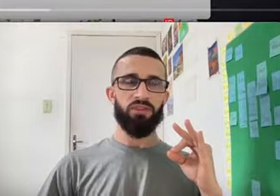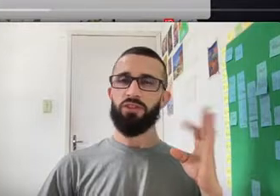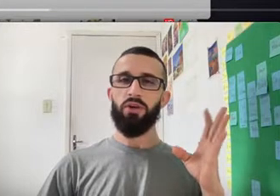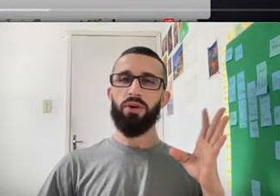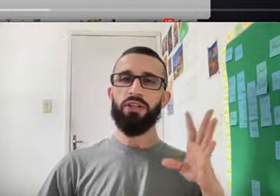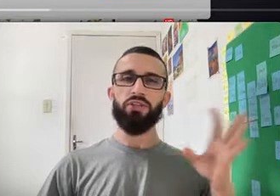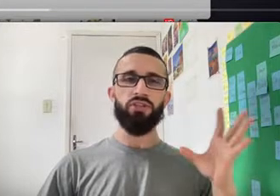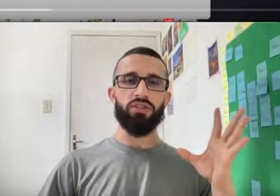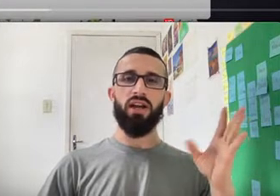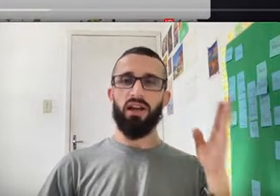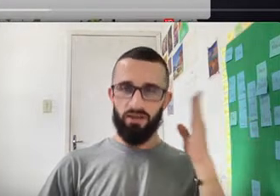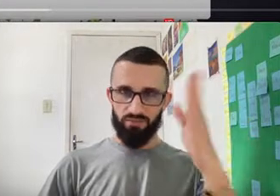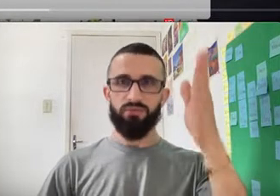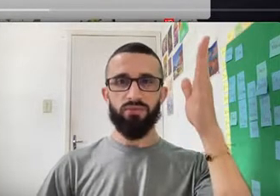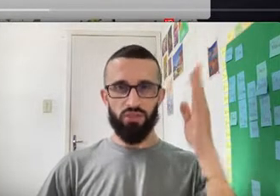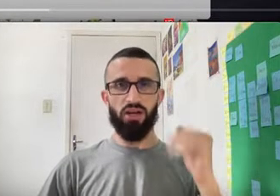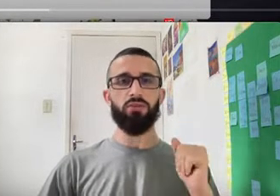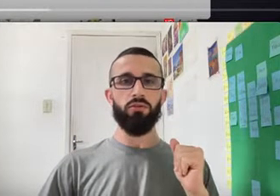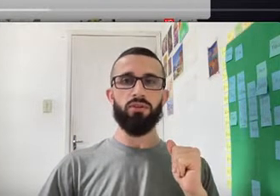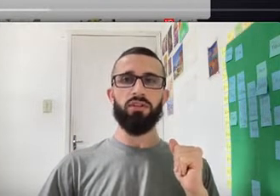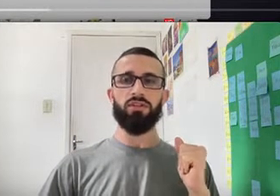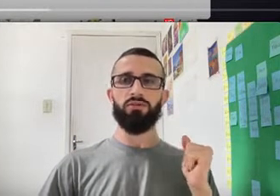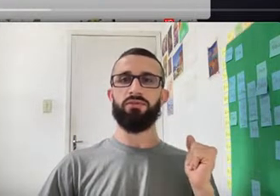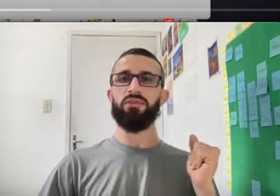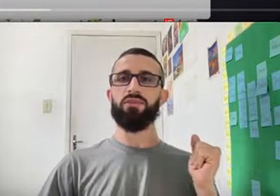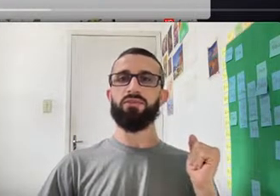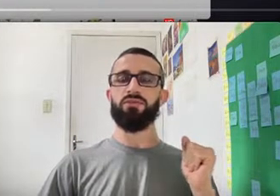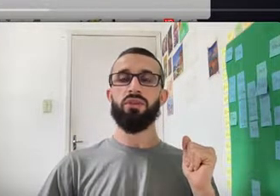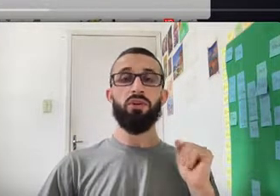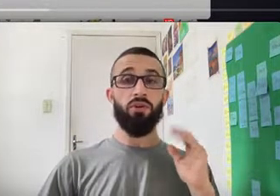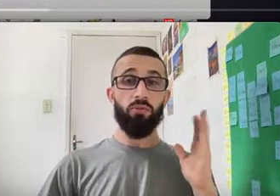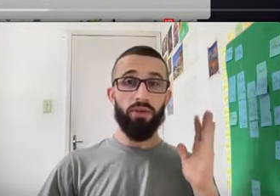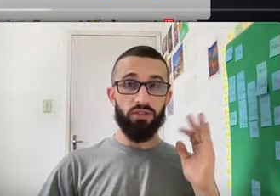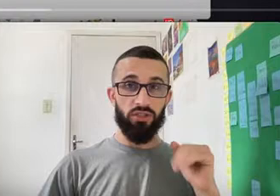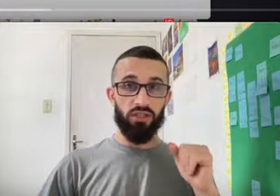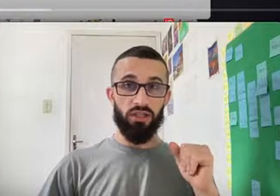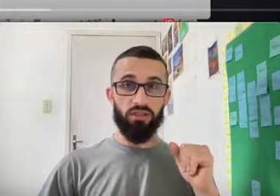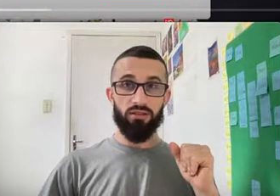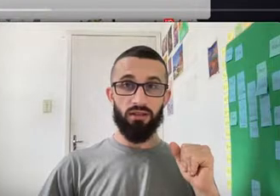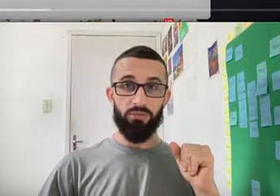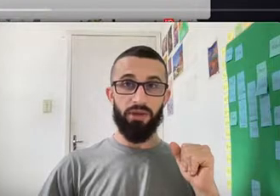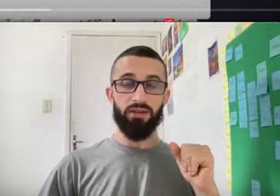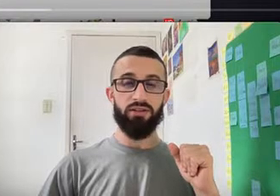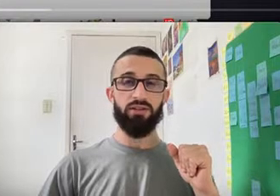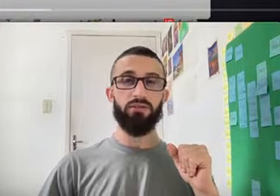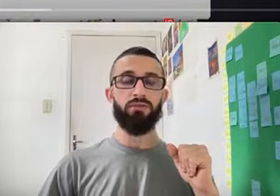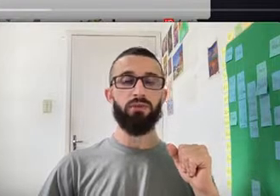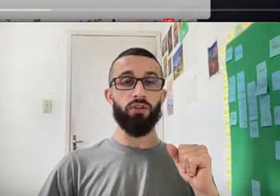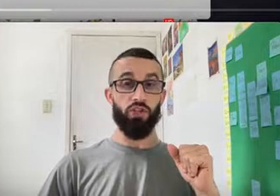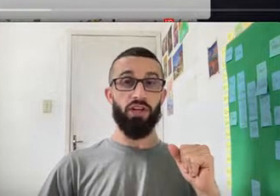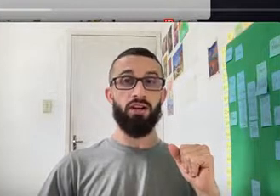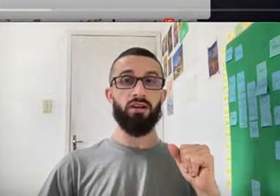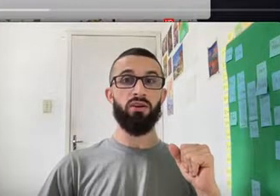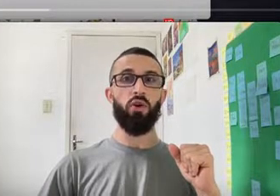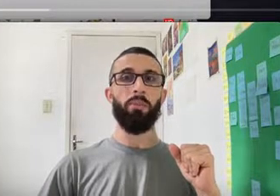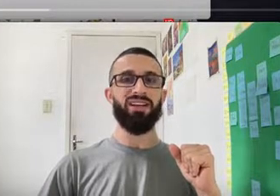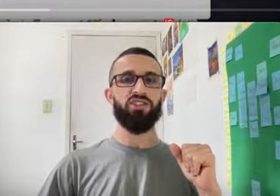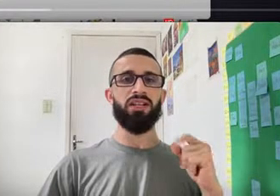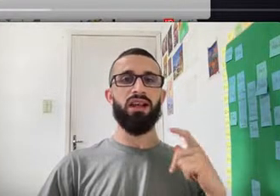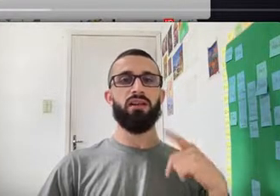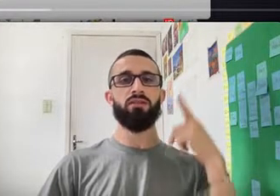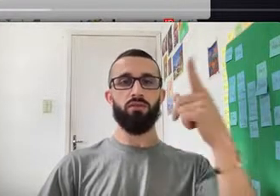Don't Waste Your Time Já Curta Esse Vídeo Compartilhe Imperative For Share